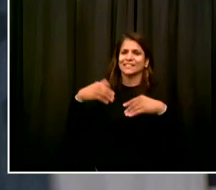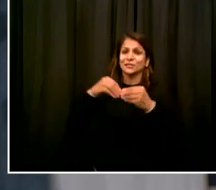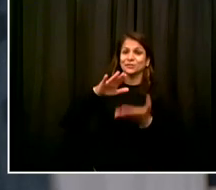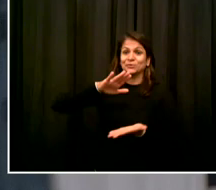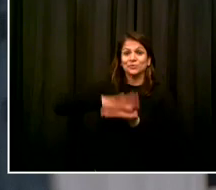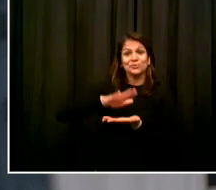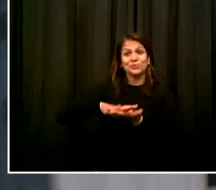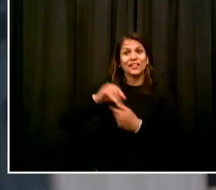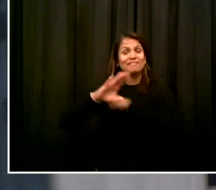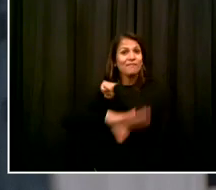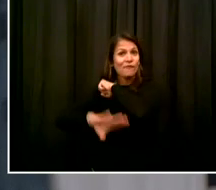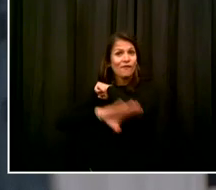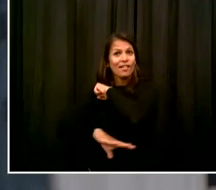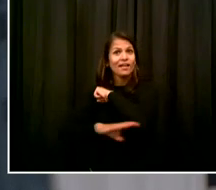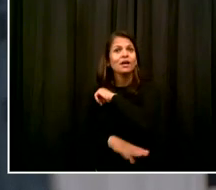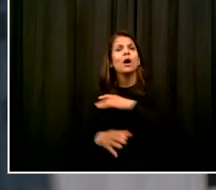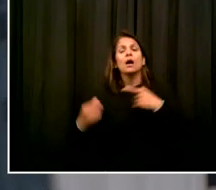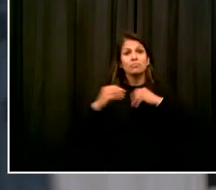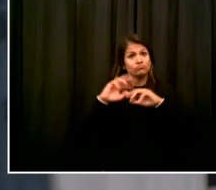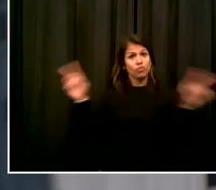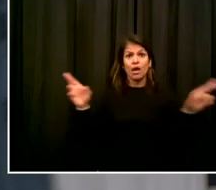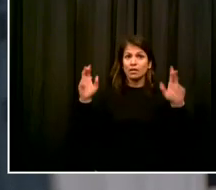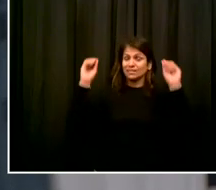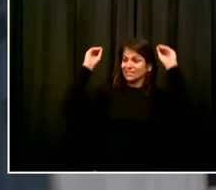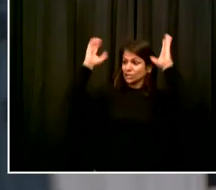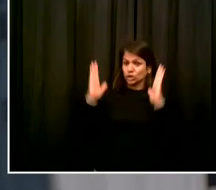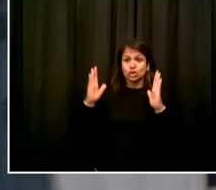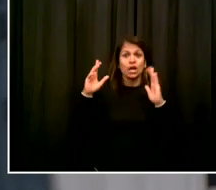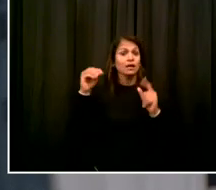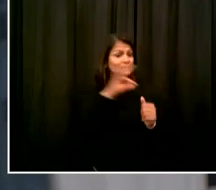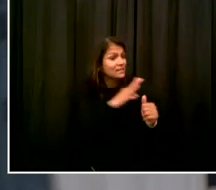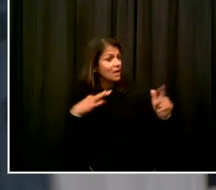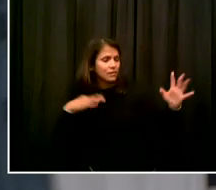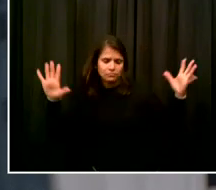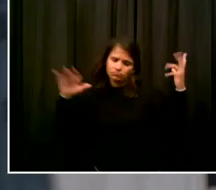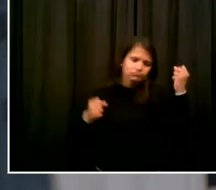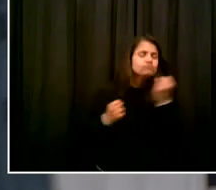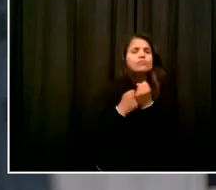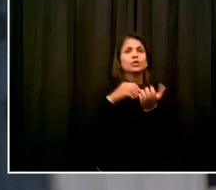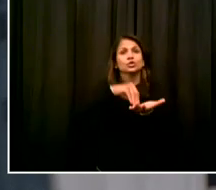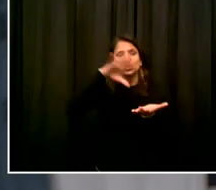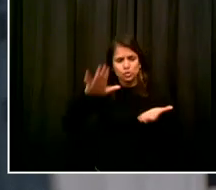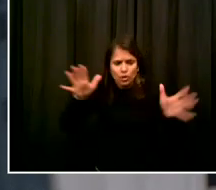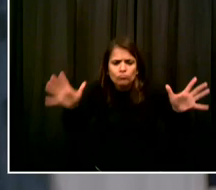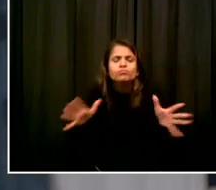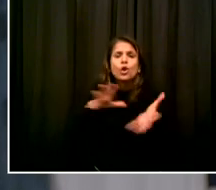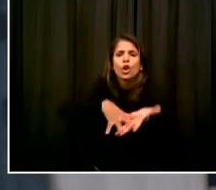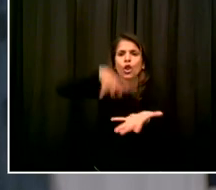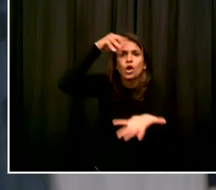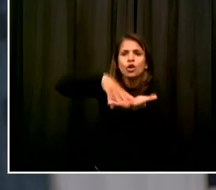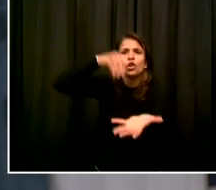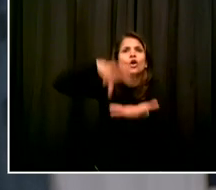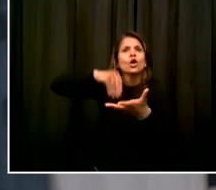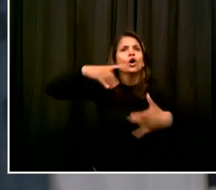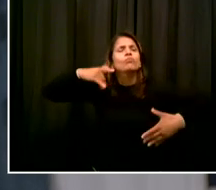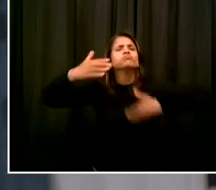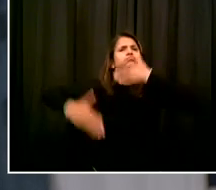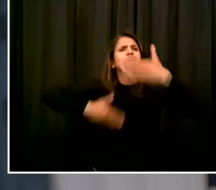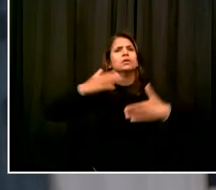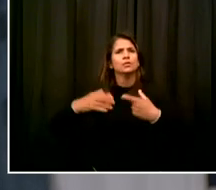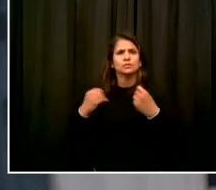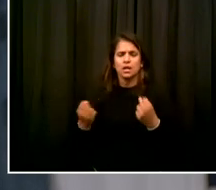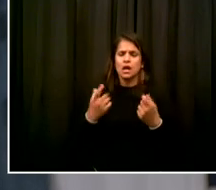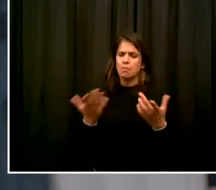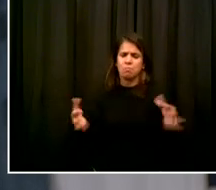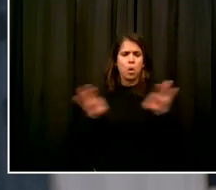Our students are the heartbeat of our schools and we have worked so hard to build and strengthen social and emotional supports in New York City schools for the